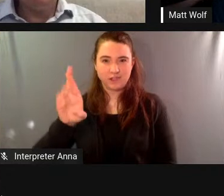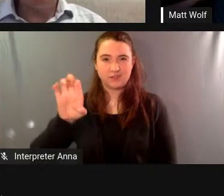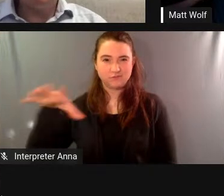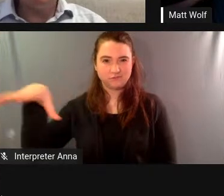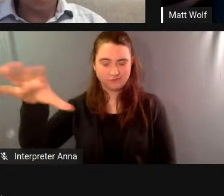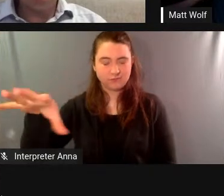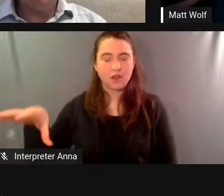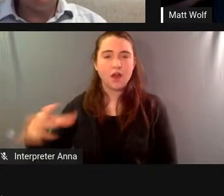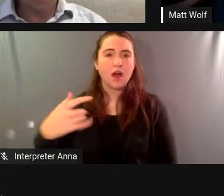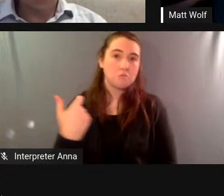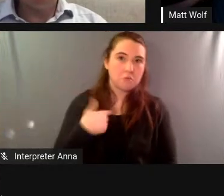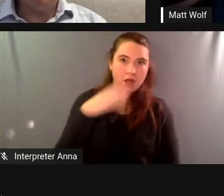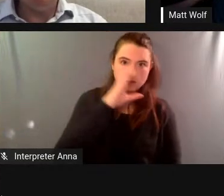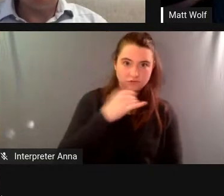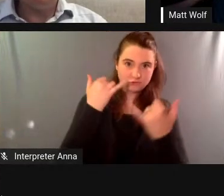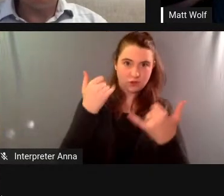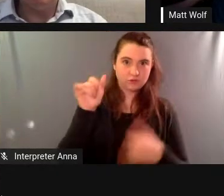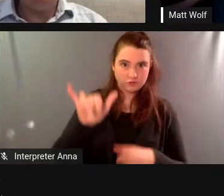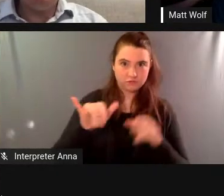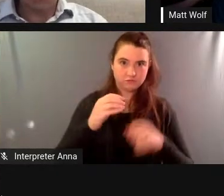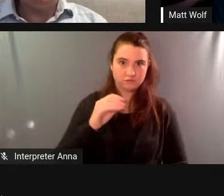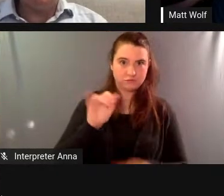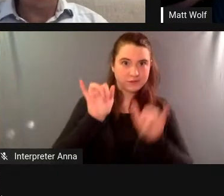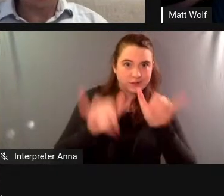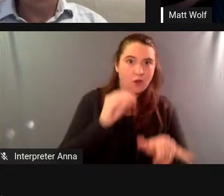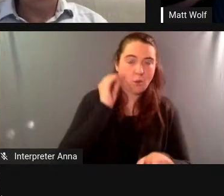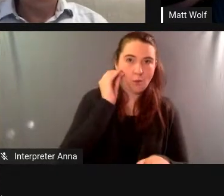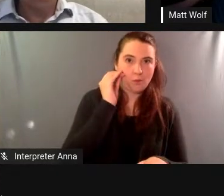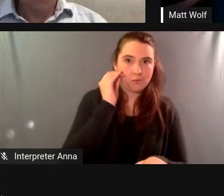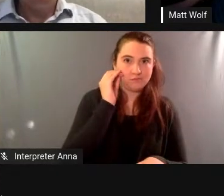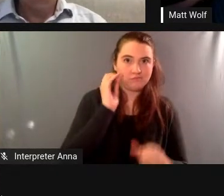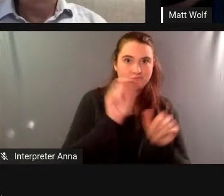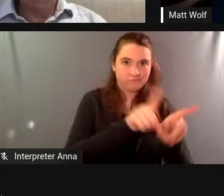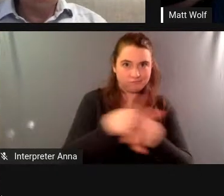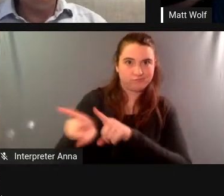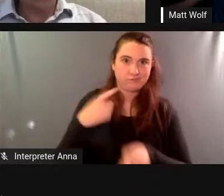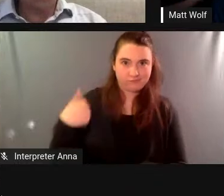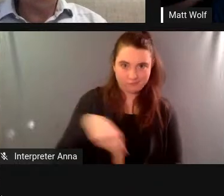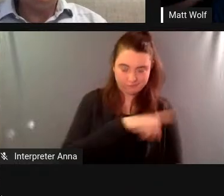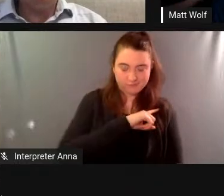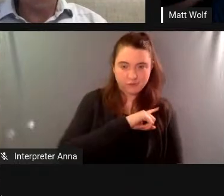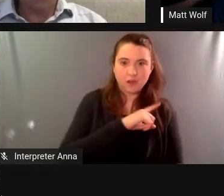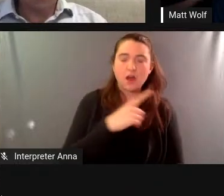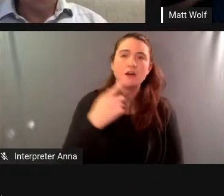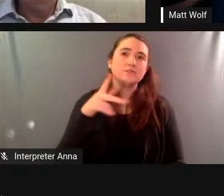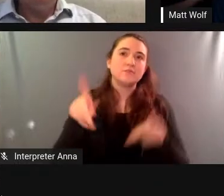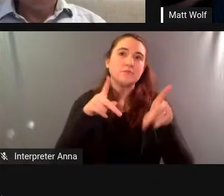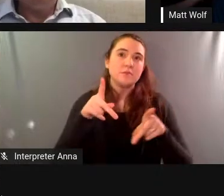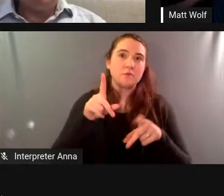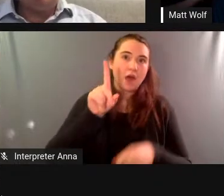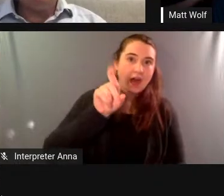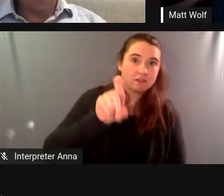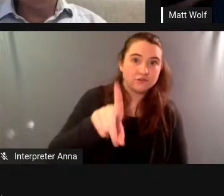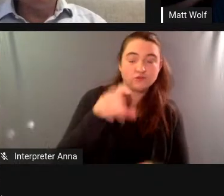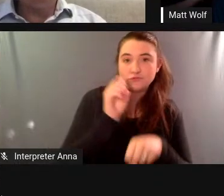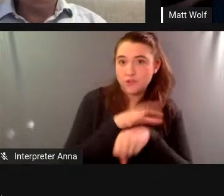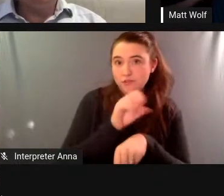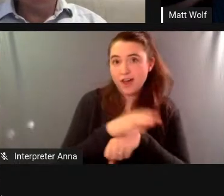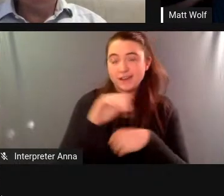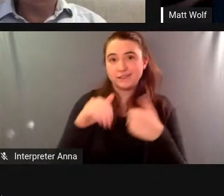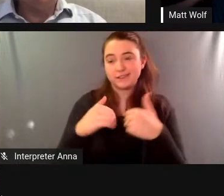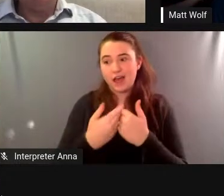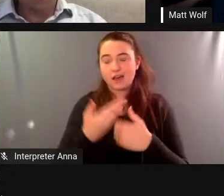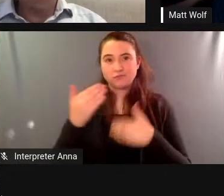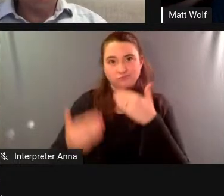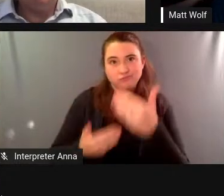like the rest of us how did that sort of prepare you for this and have people asked you for advice about about how to get through these